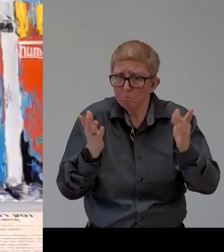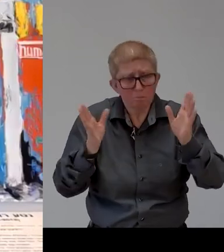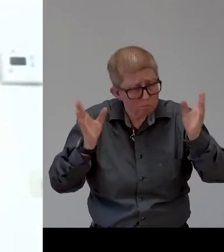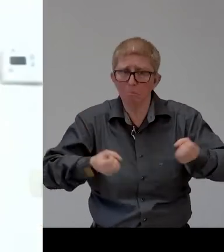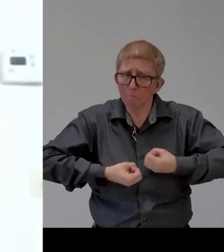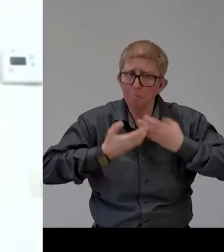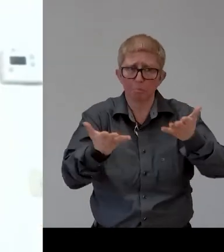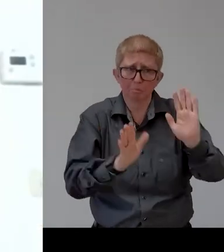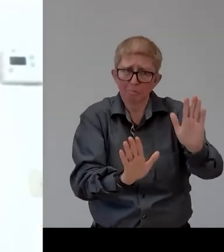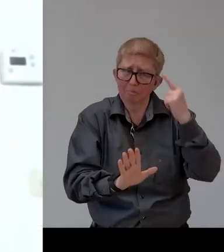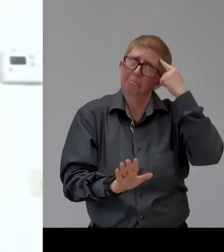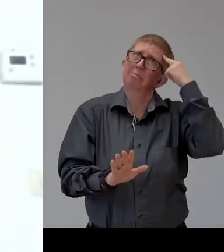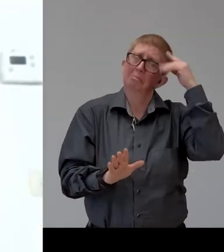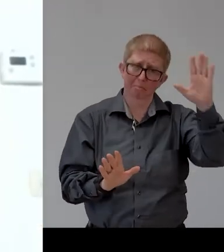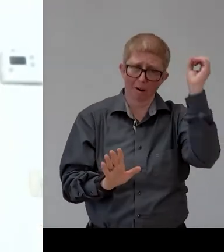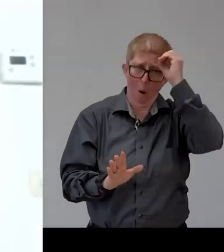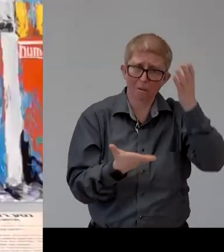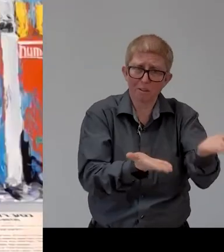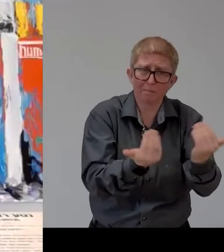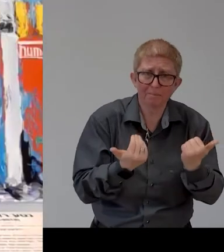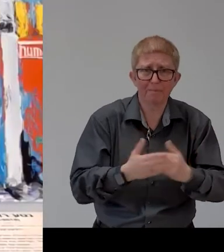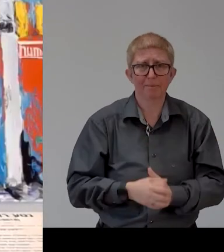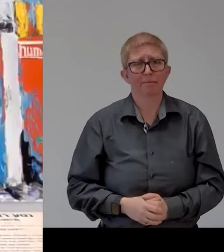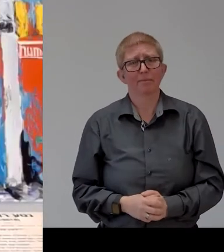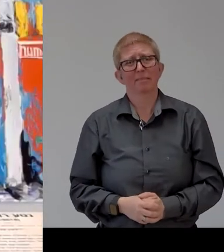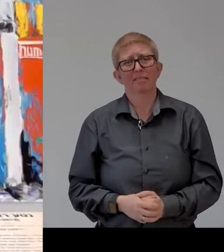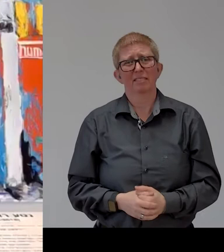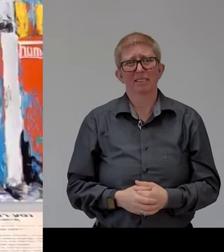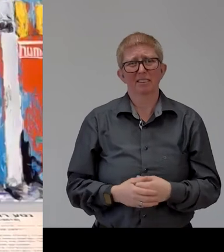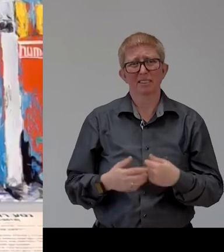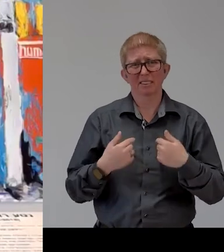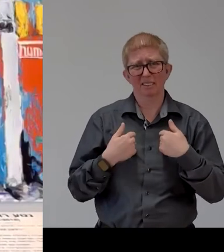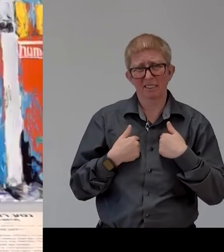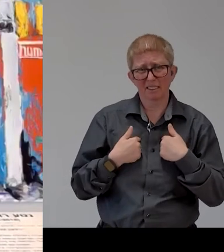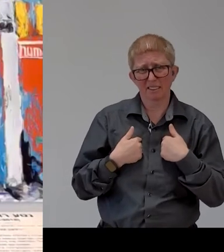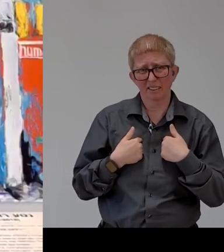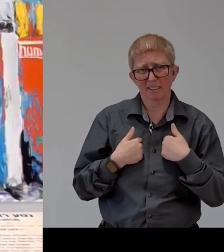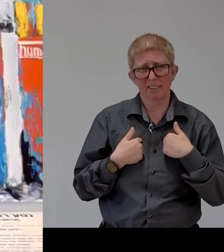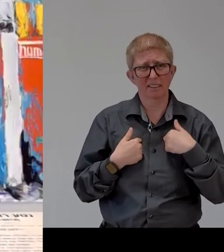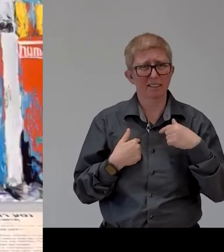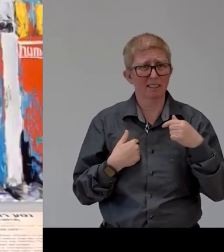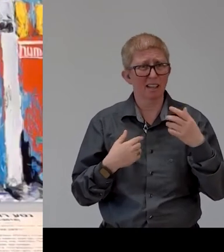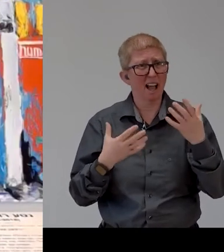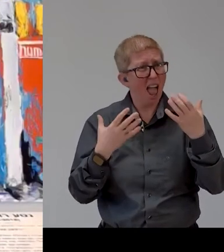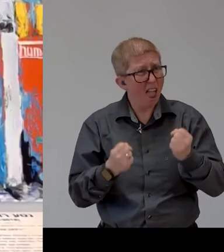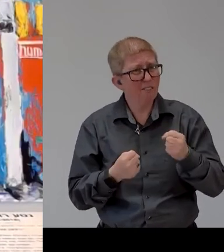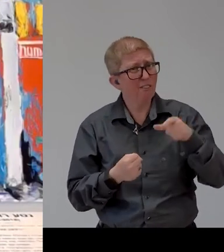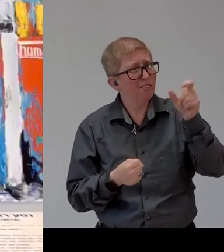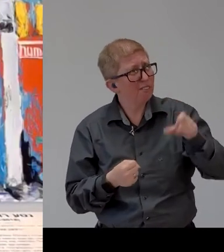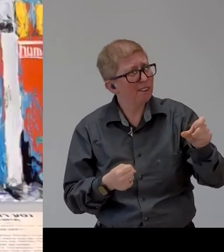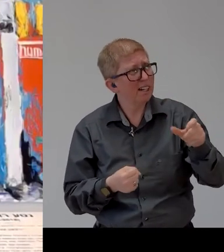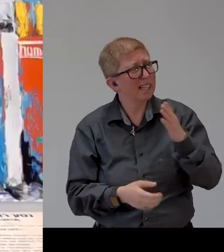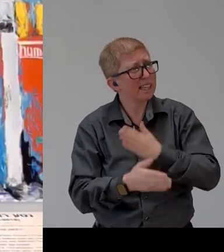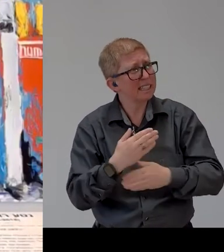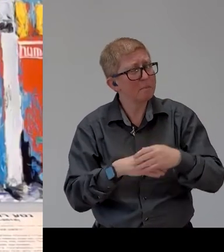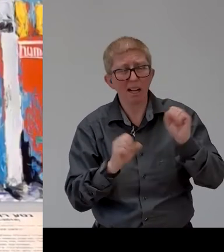to have a visual disability or not is that your question no no no is rodriguez uh said that i'm giving a trick question